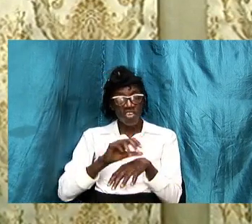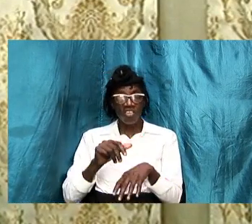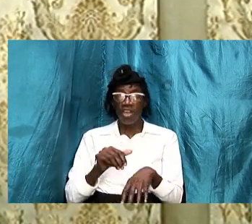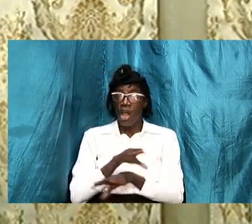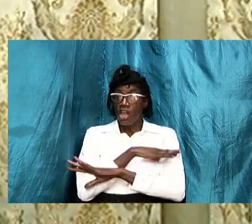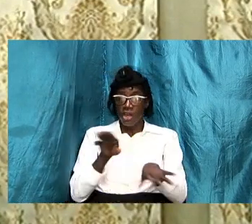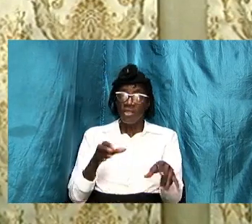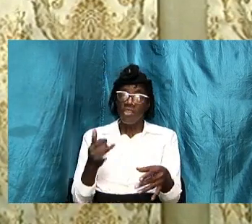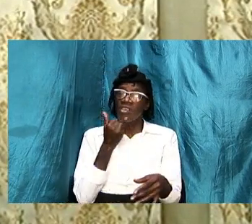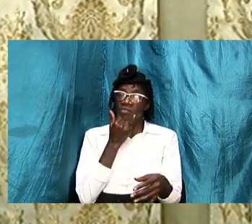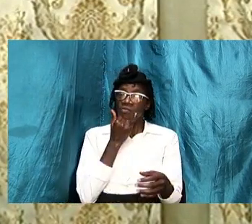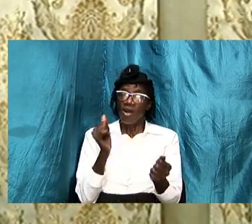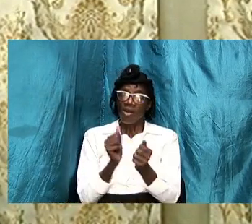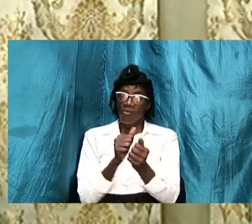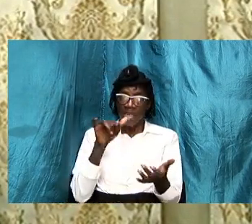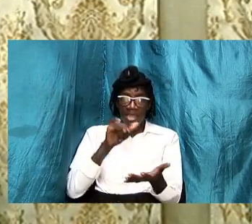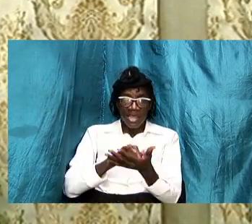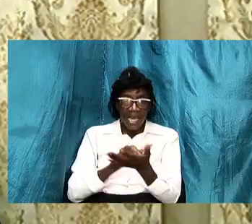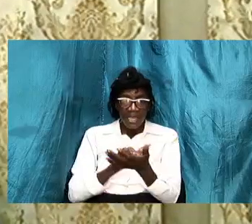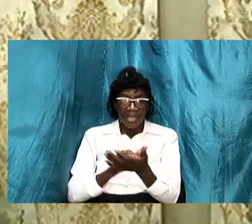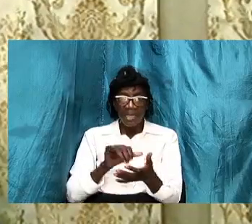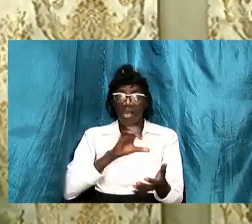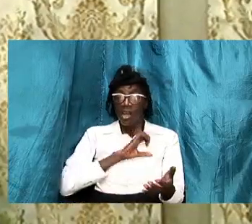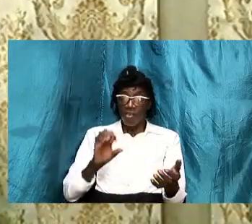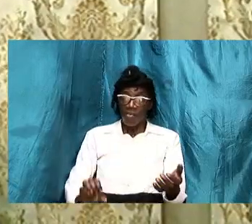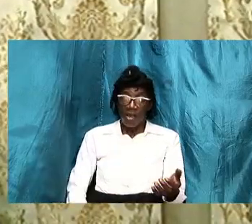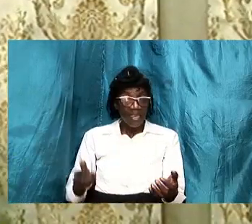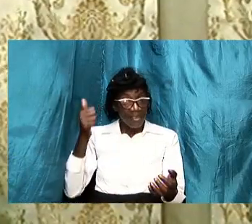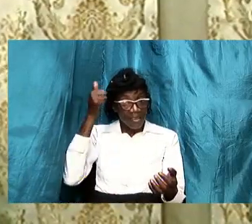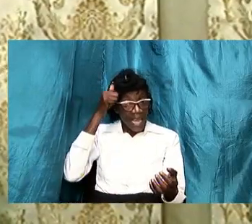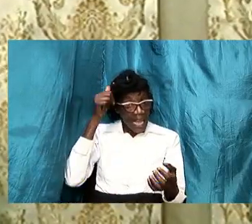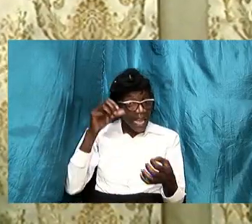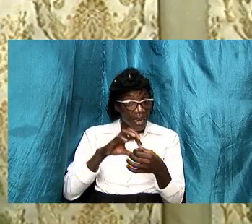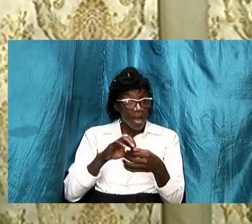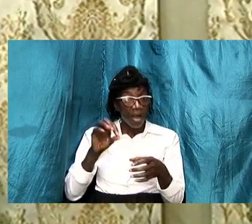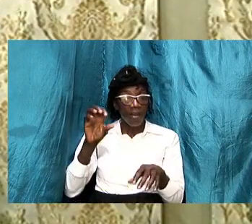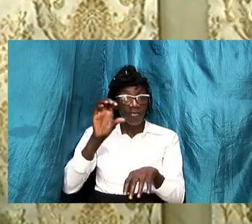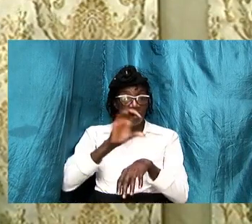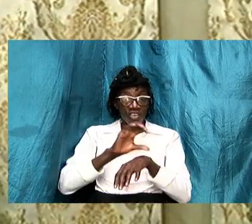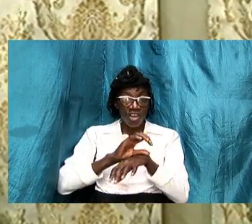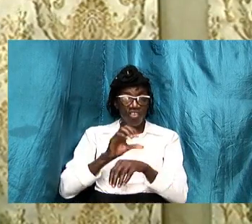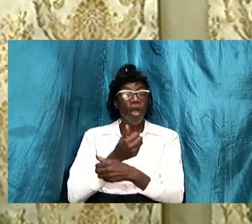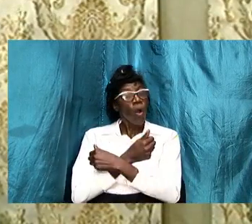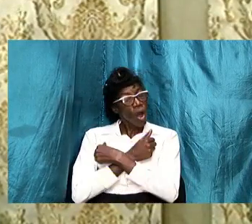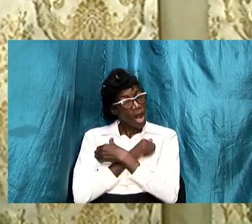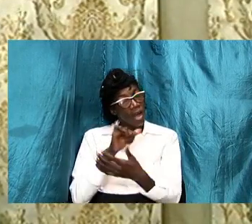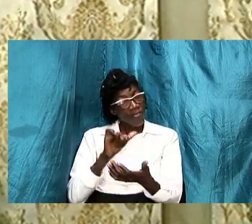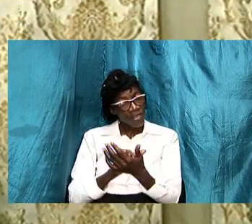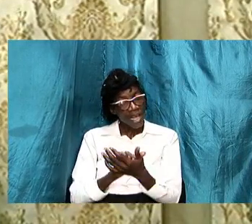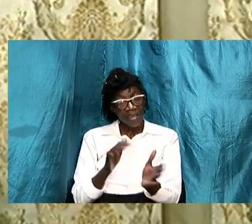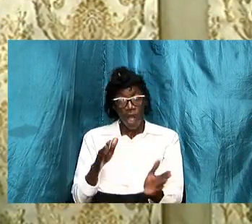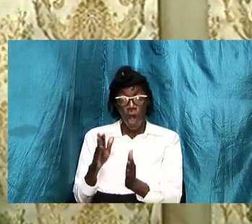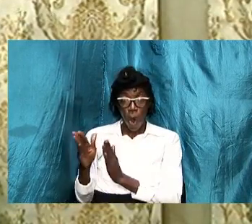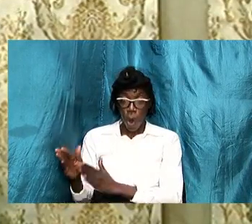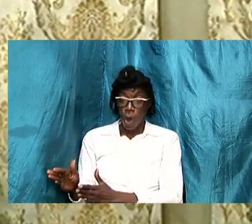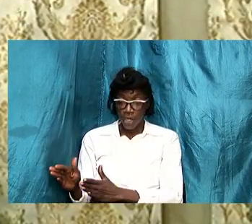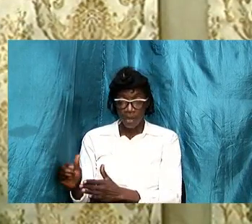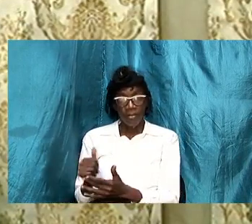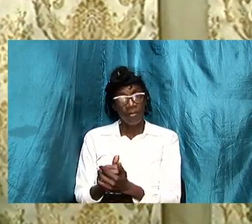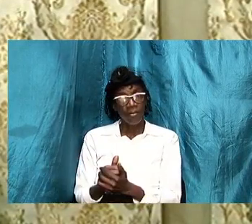derogatory about christ being the head of the church in fact we love that we love that order that is the order that